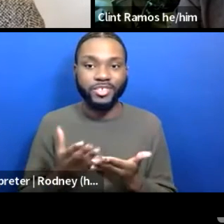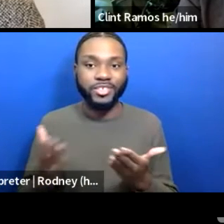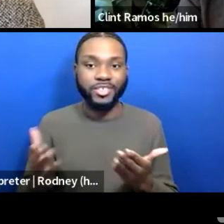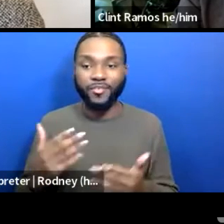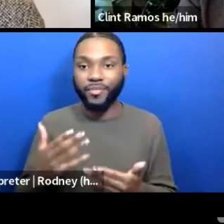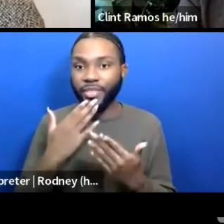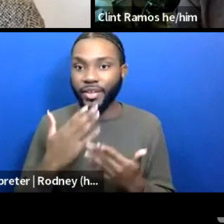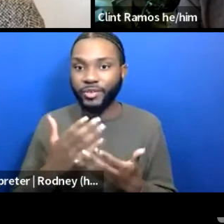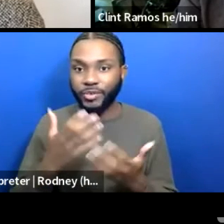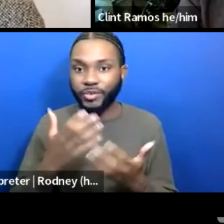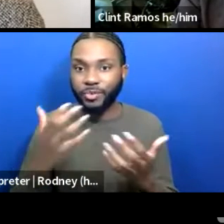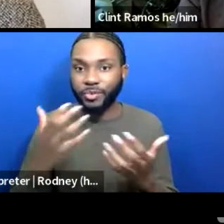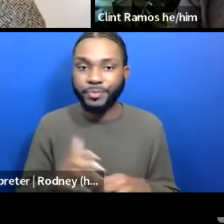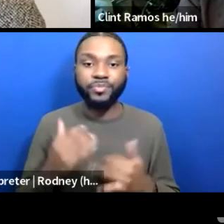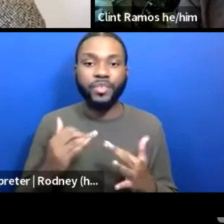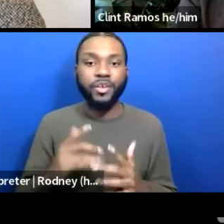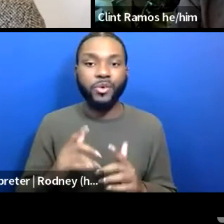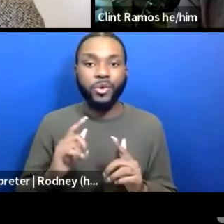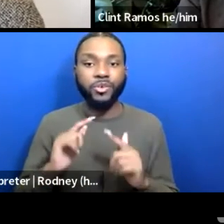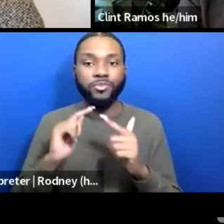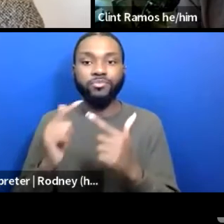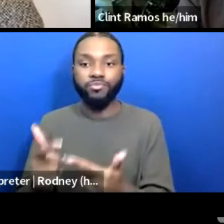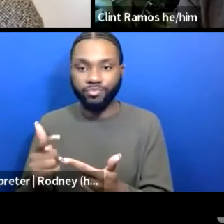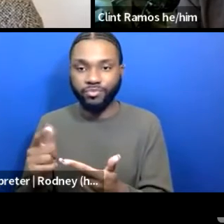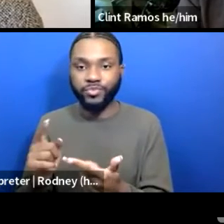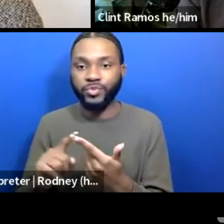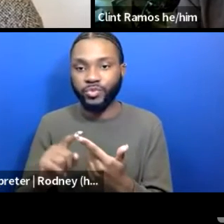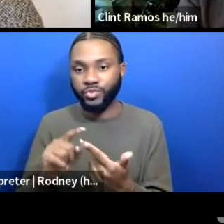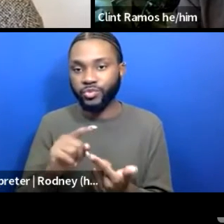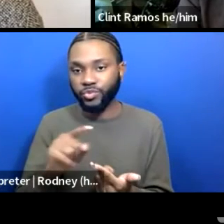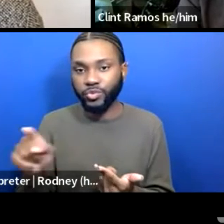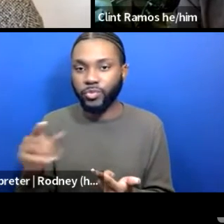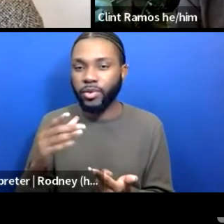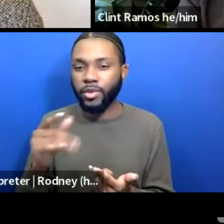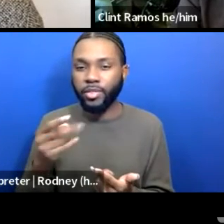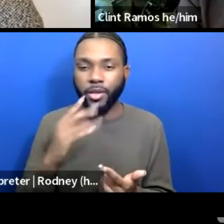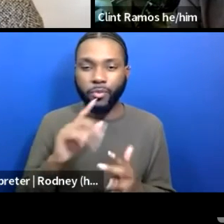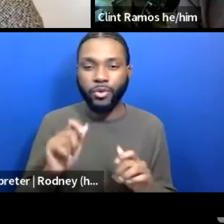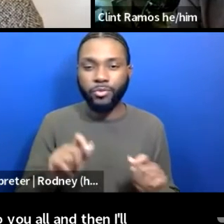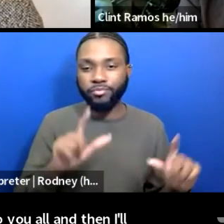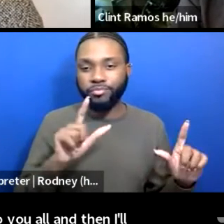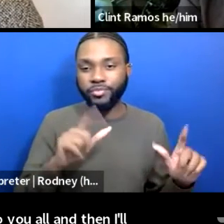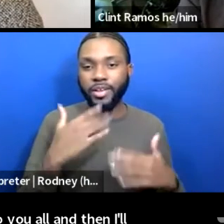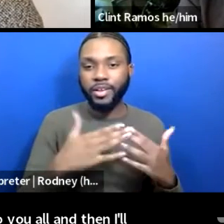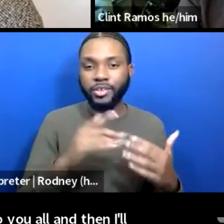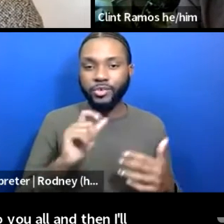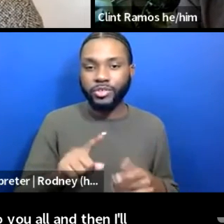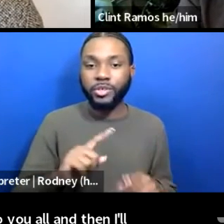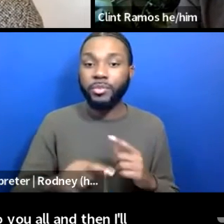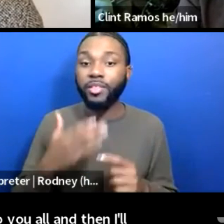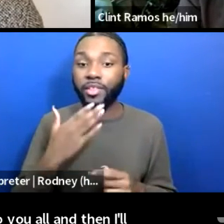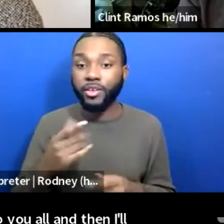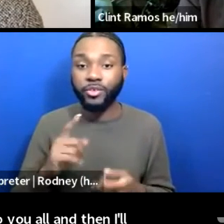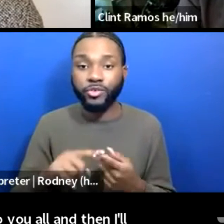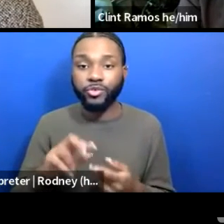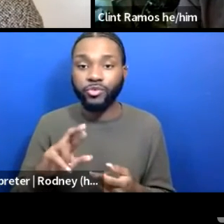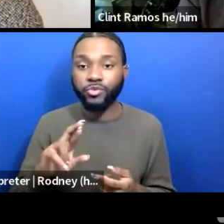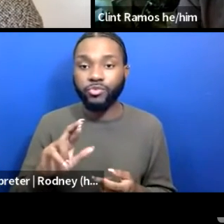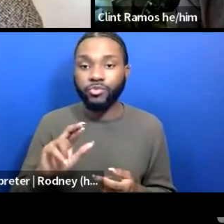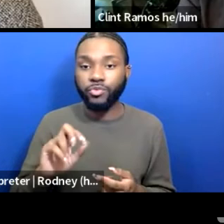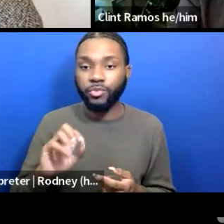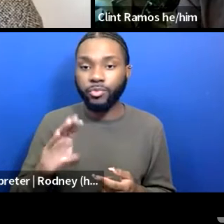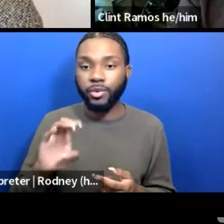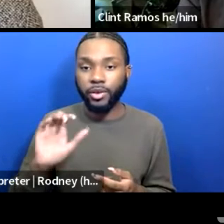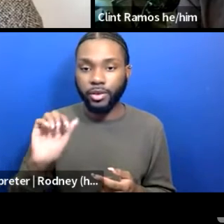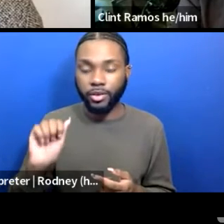going to throw the ball to you all, and then I'll queue up the next question. Thank you from Rebecca. I'm here because San Francisco Shakes